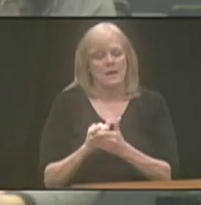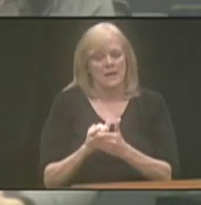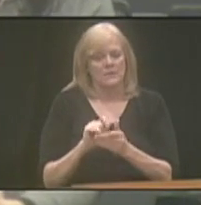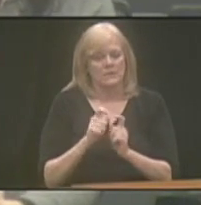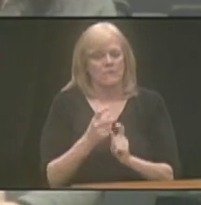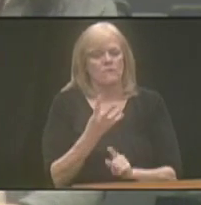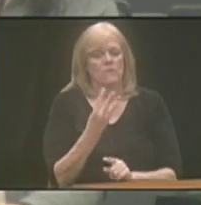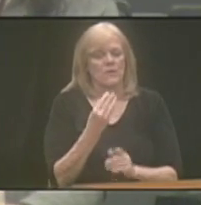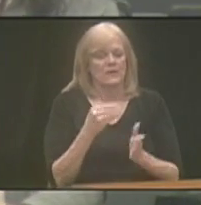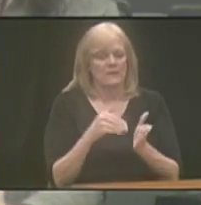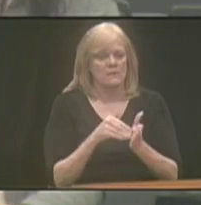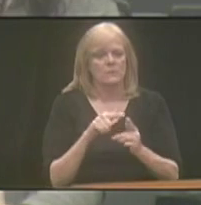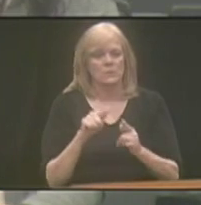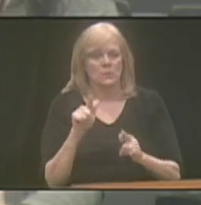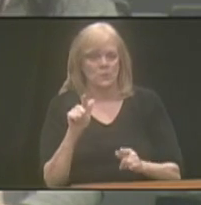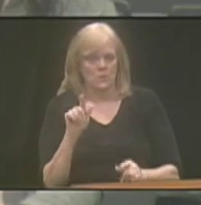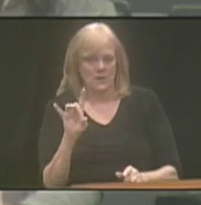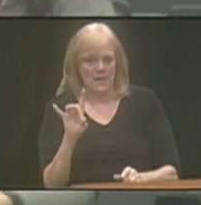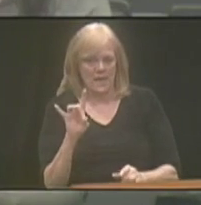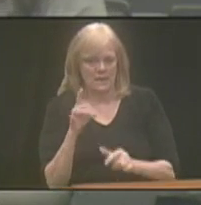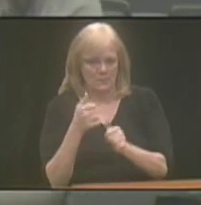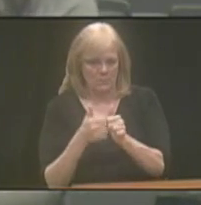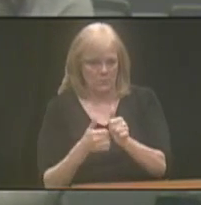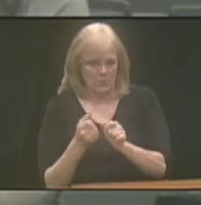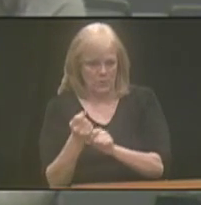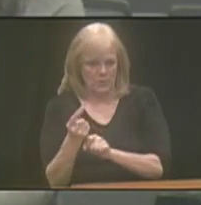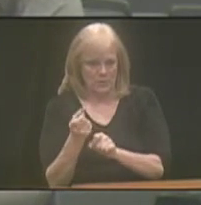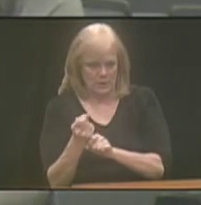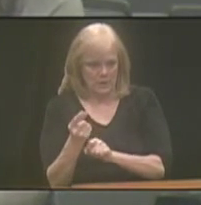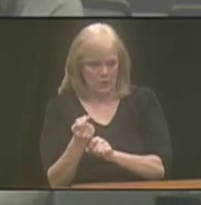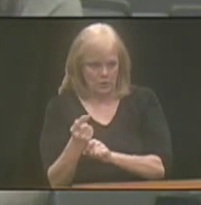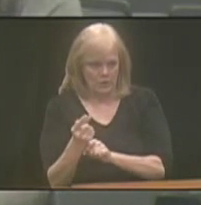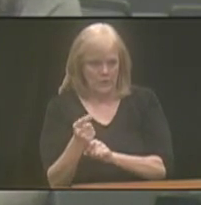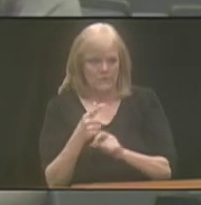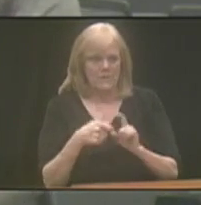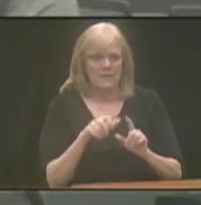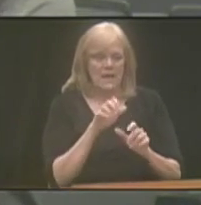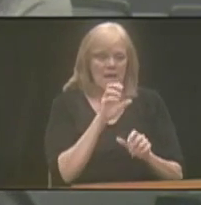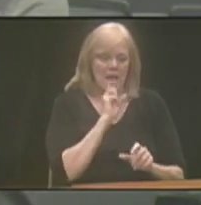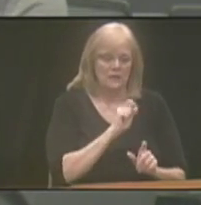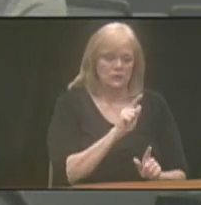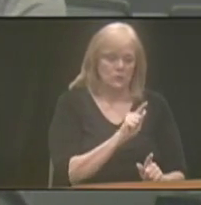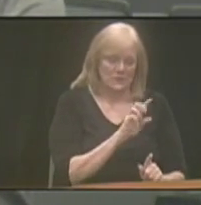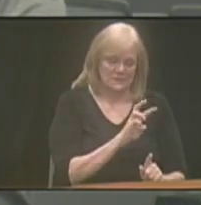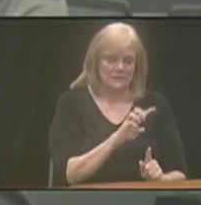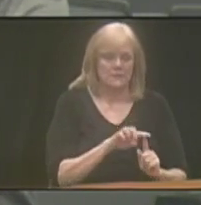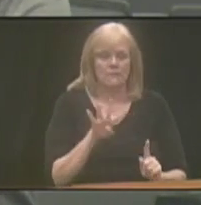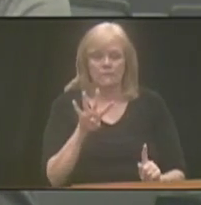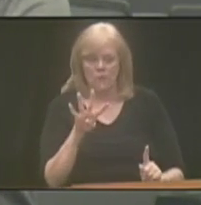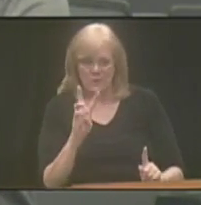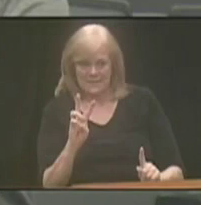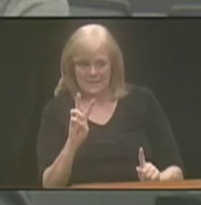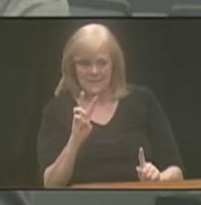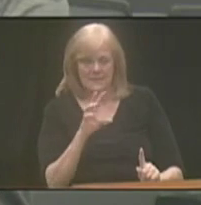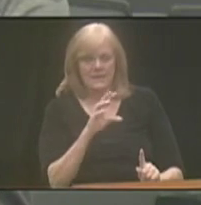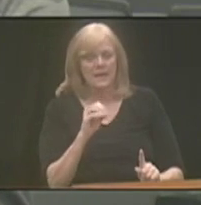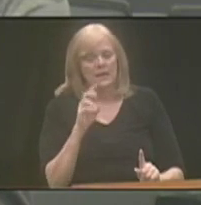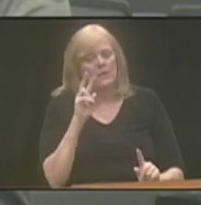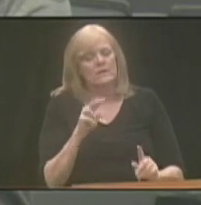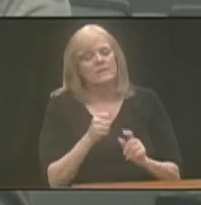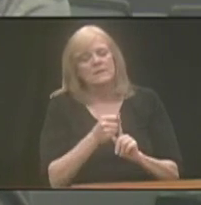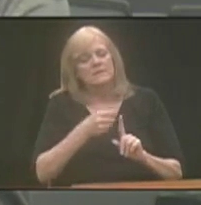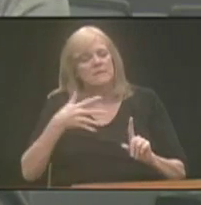from $14,000 to $28 per annual year, the age from 26 to 46, and then looking at the